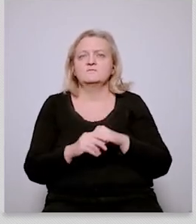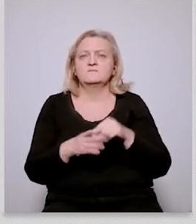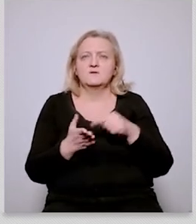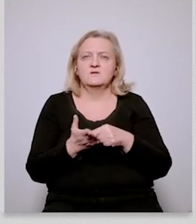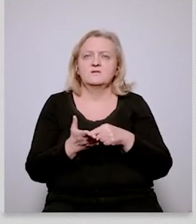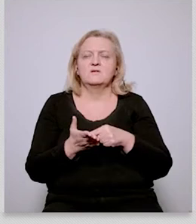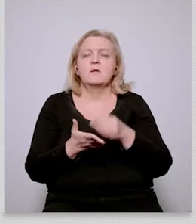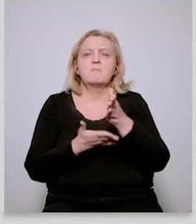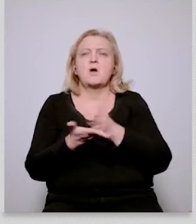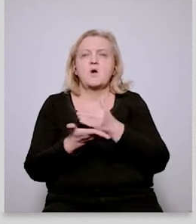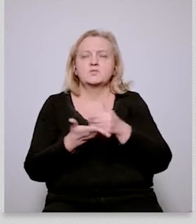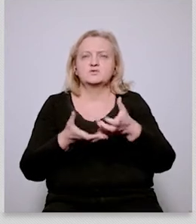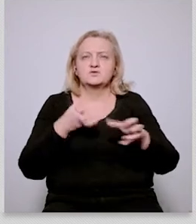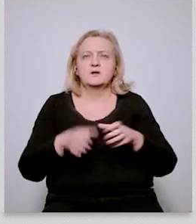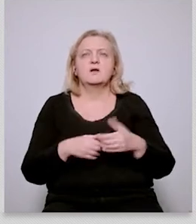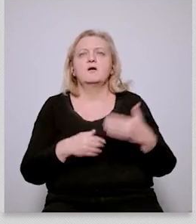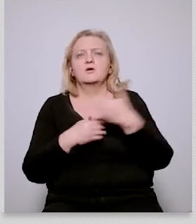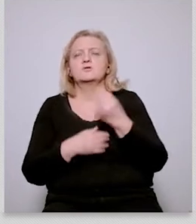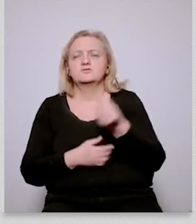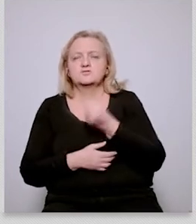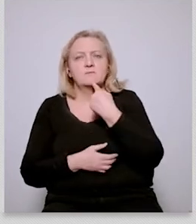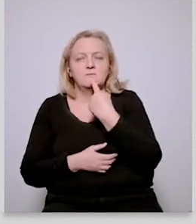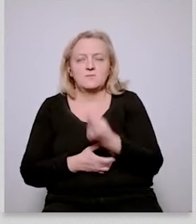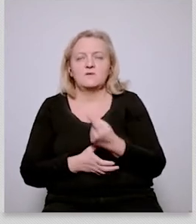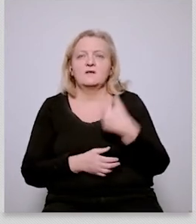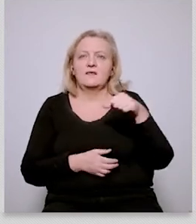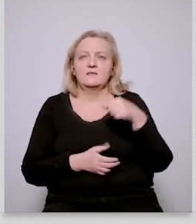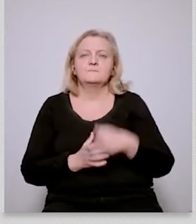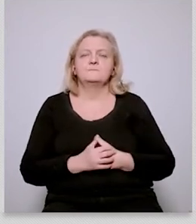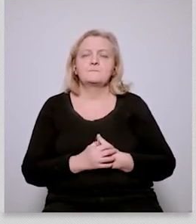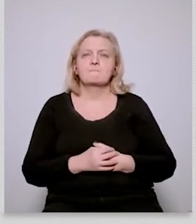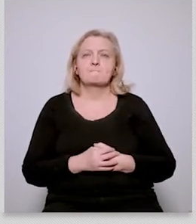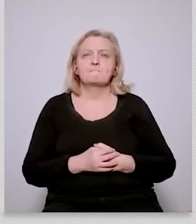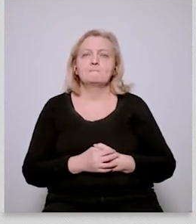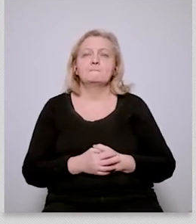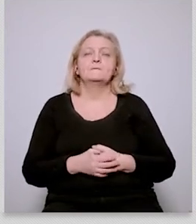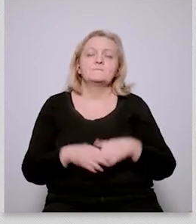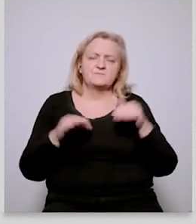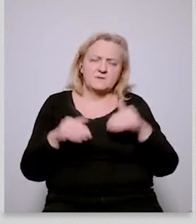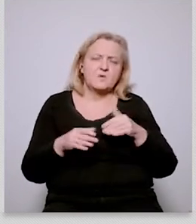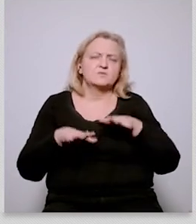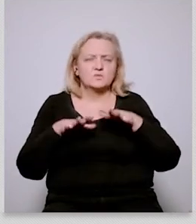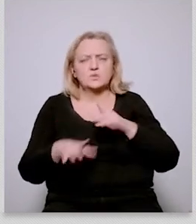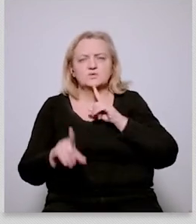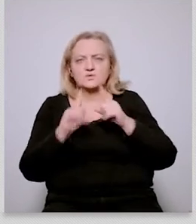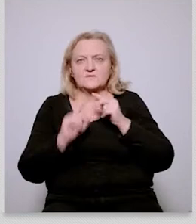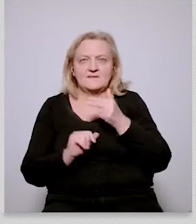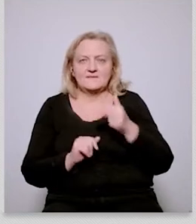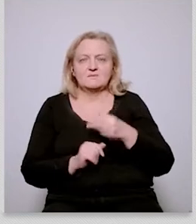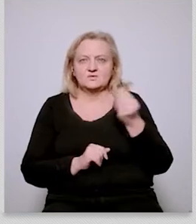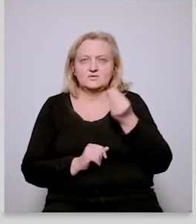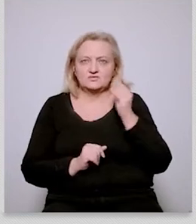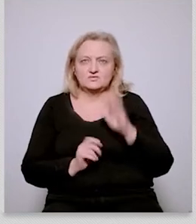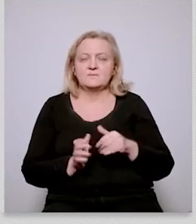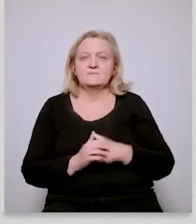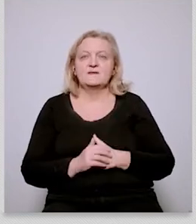that um um there's you know there's much more to say about all of this but one of the things i